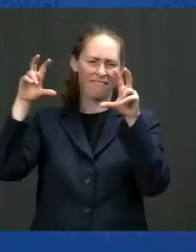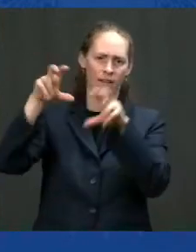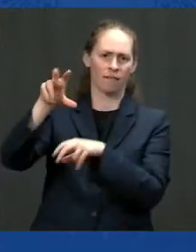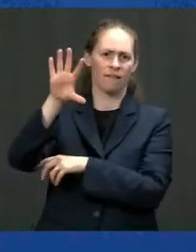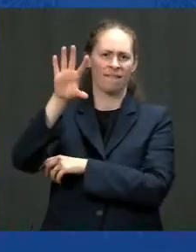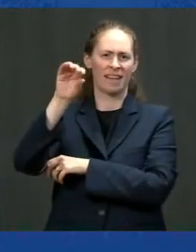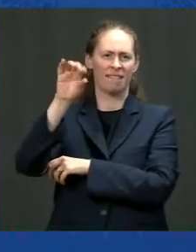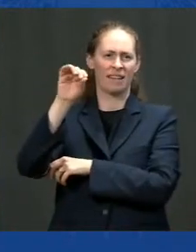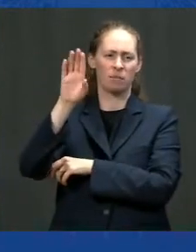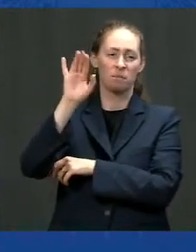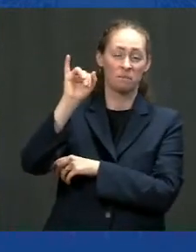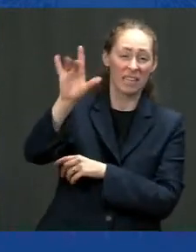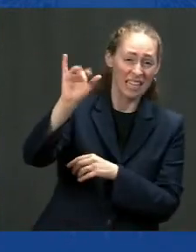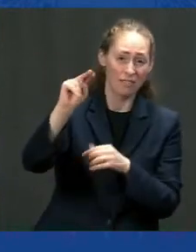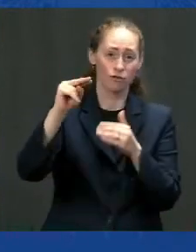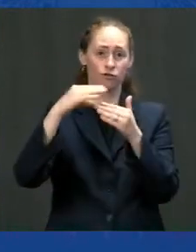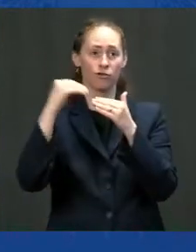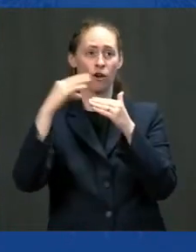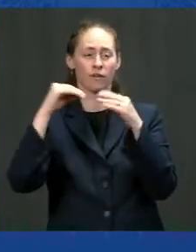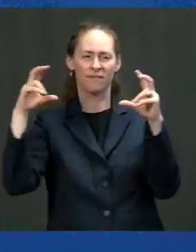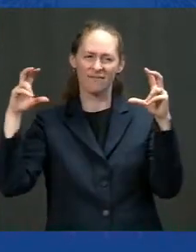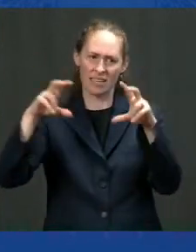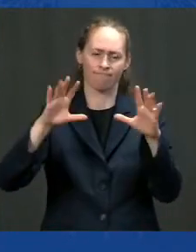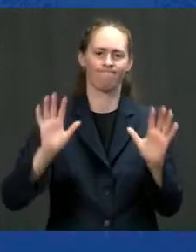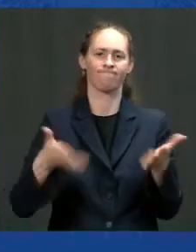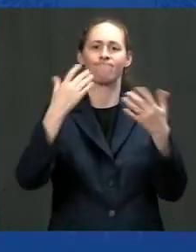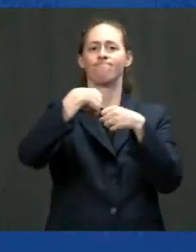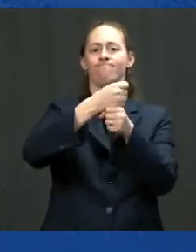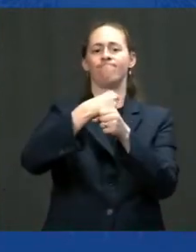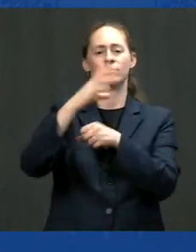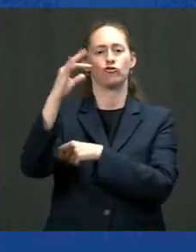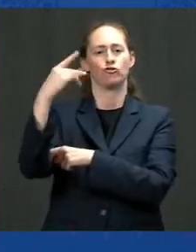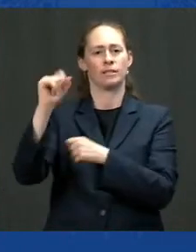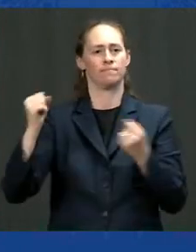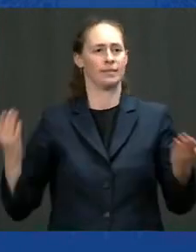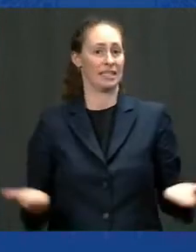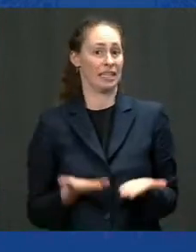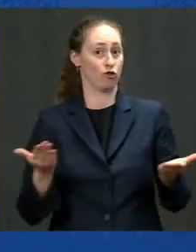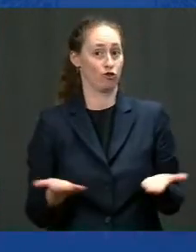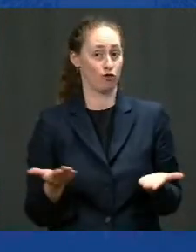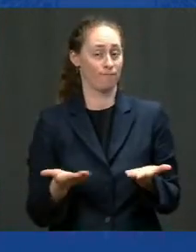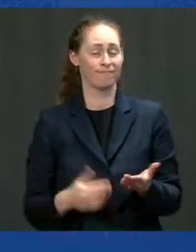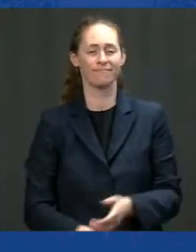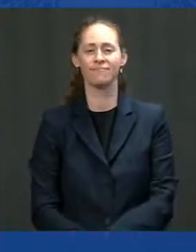manufacturing in the world come and build factories in the United States of America.